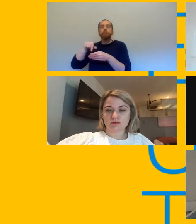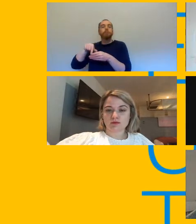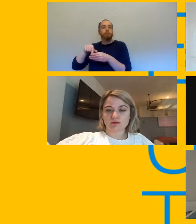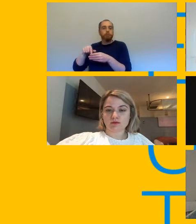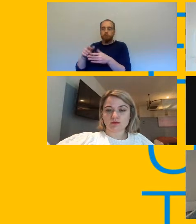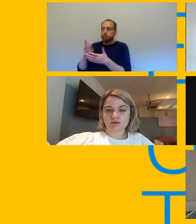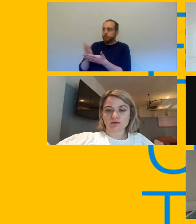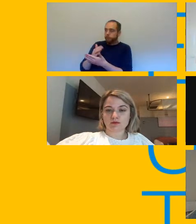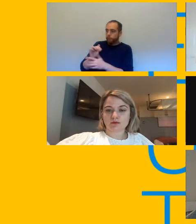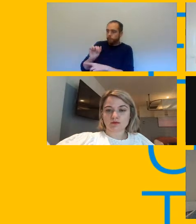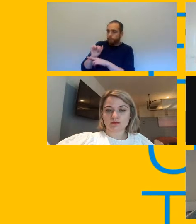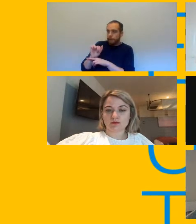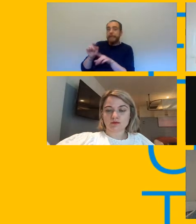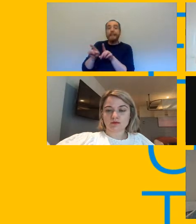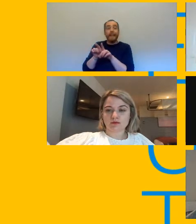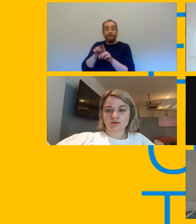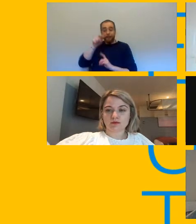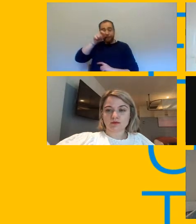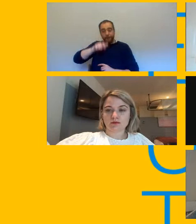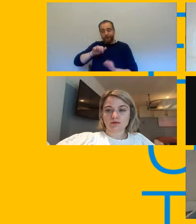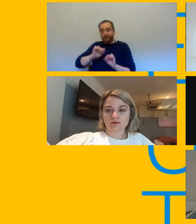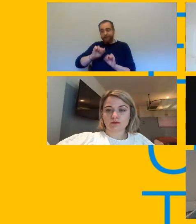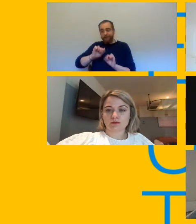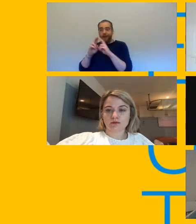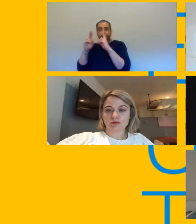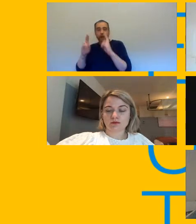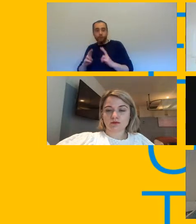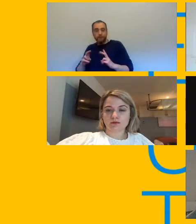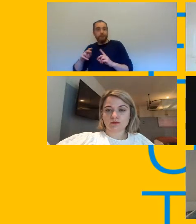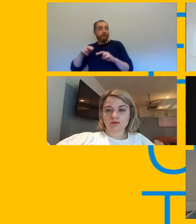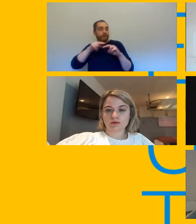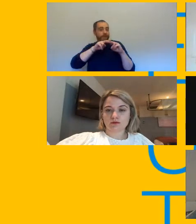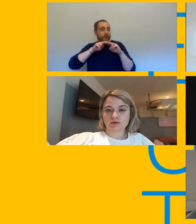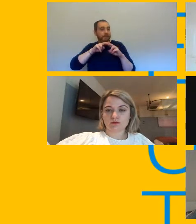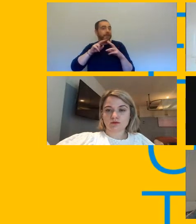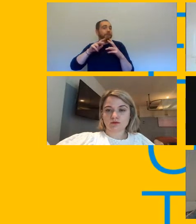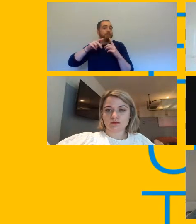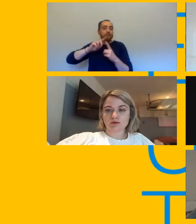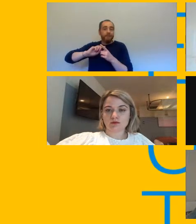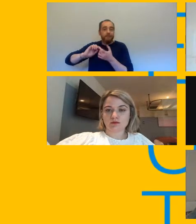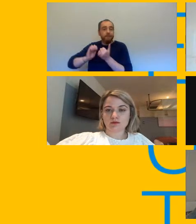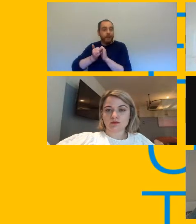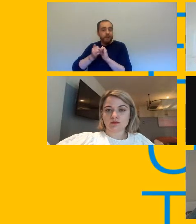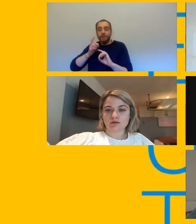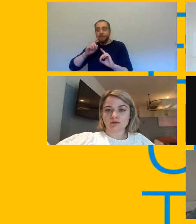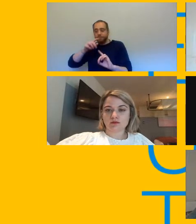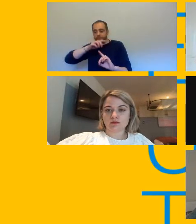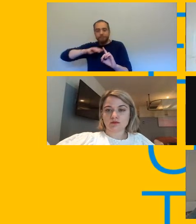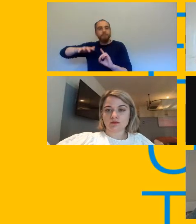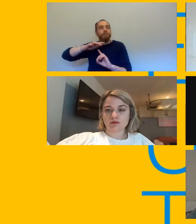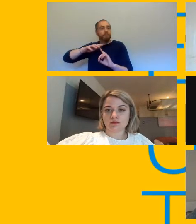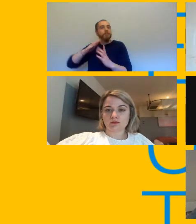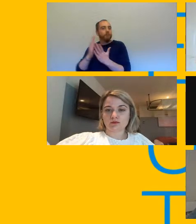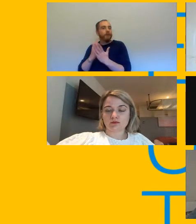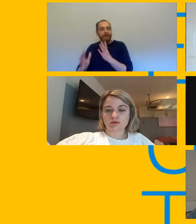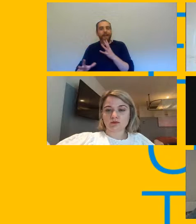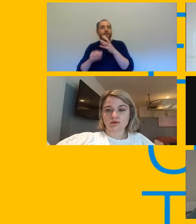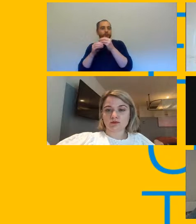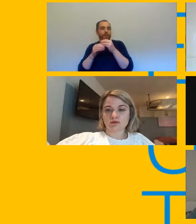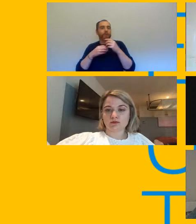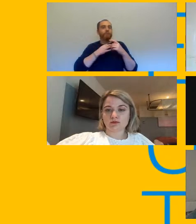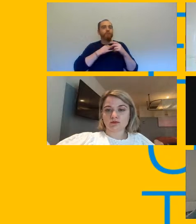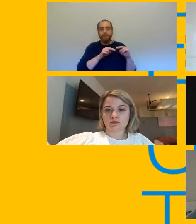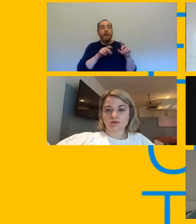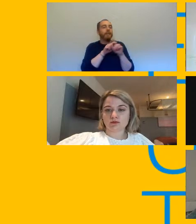at increased risk uh including like things like travel to and from the workplace and stuff like that so anything that could increase transmission in the